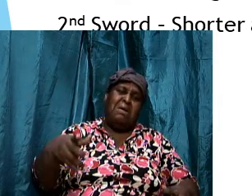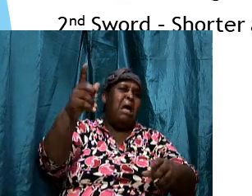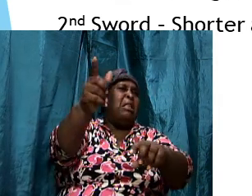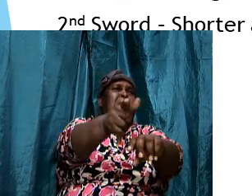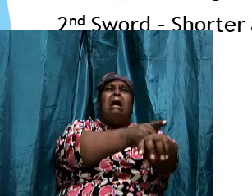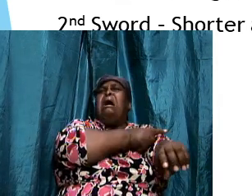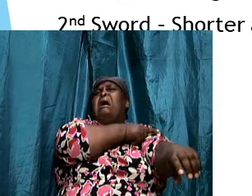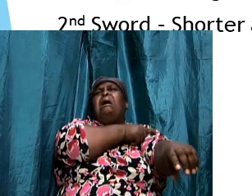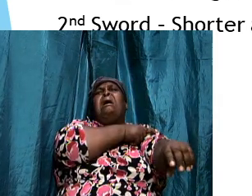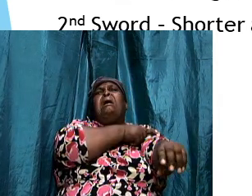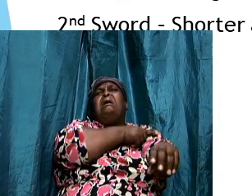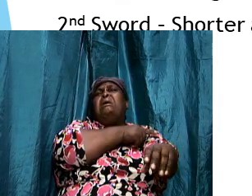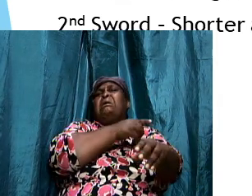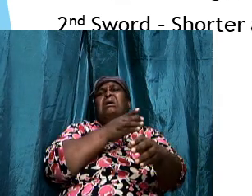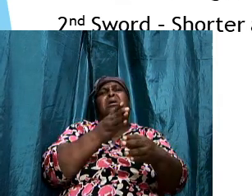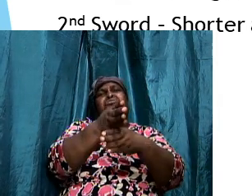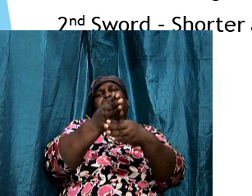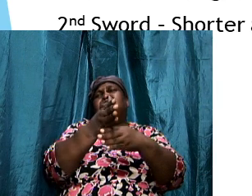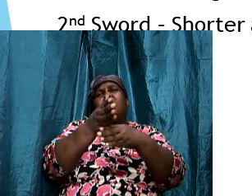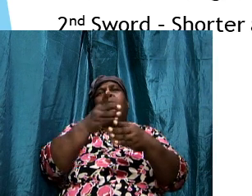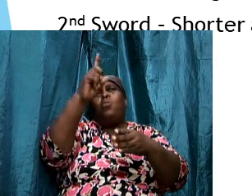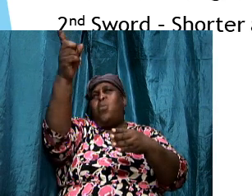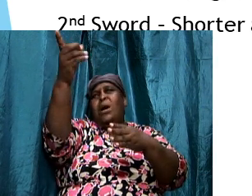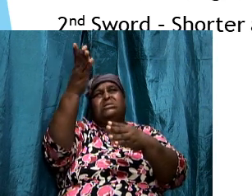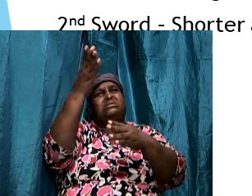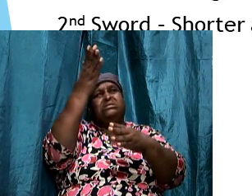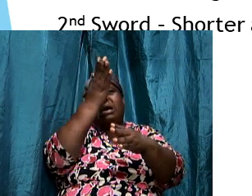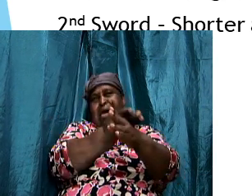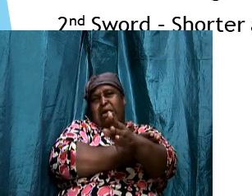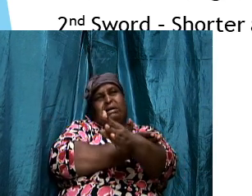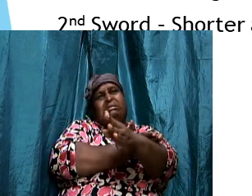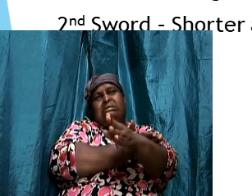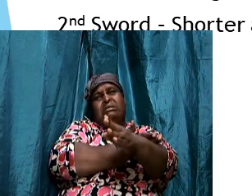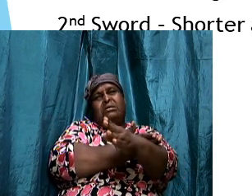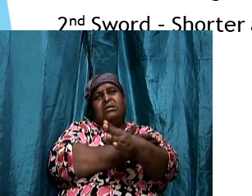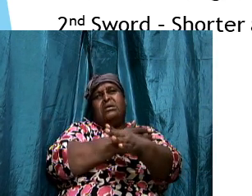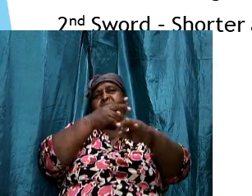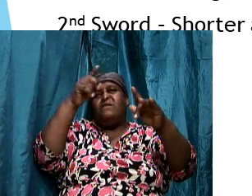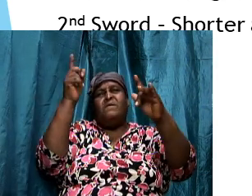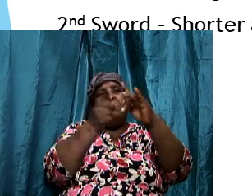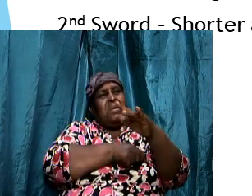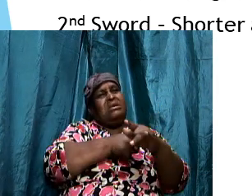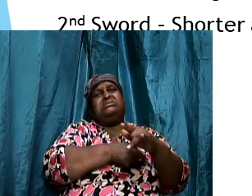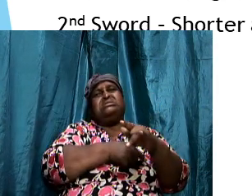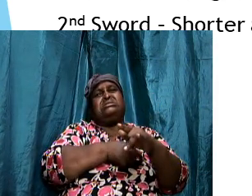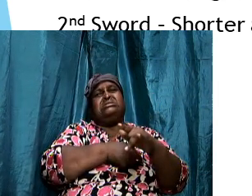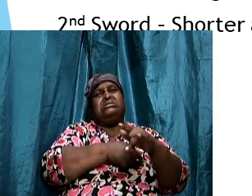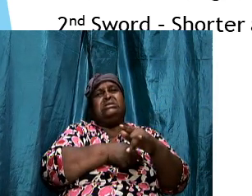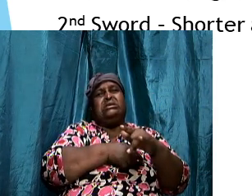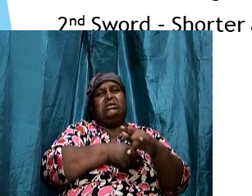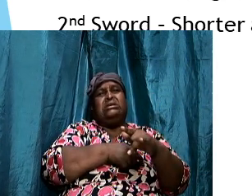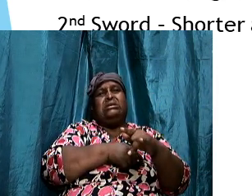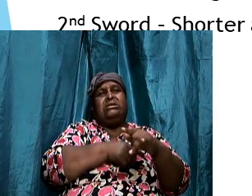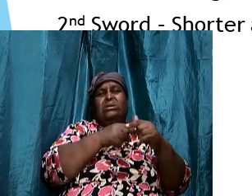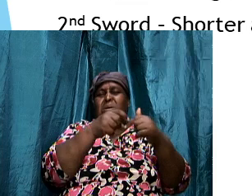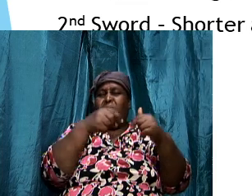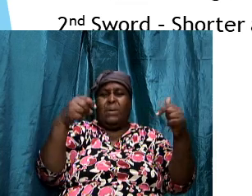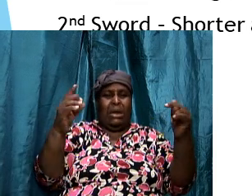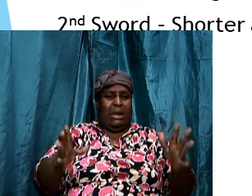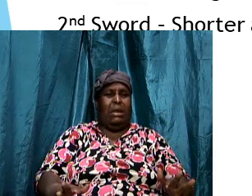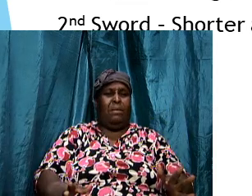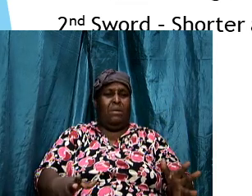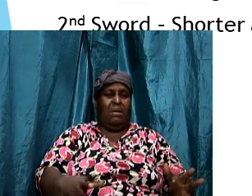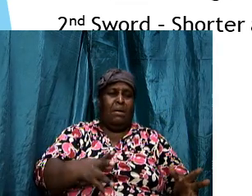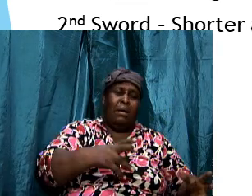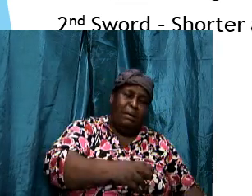was only sharp at one side. So if you miss hitting your target the first time, you're going to have to get it back into position